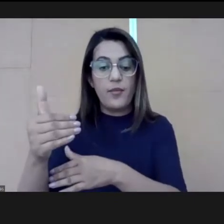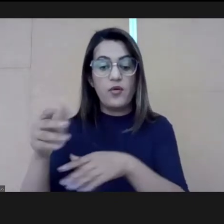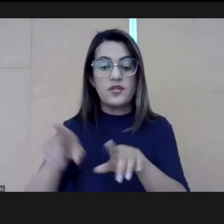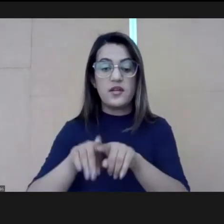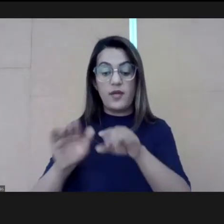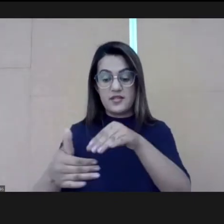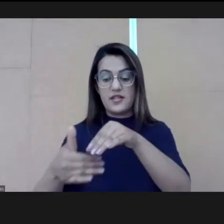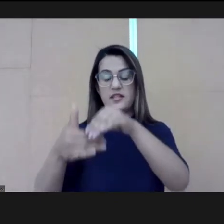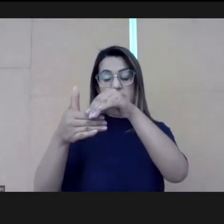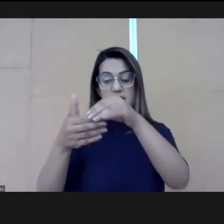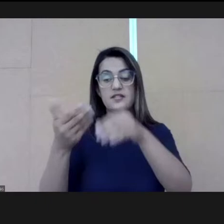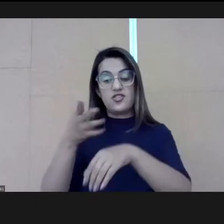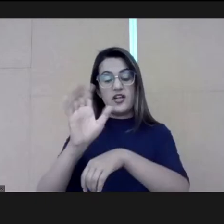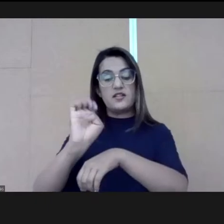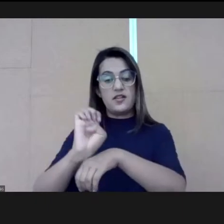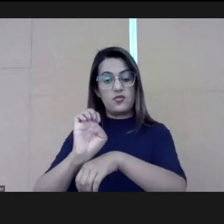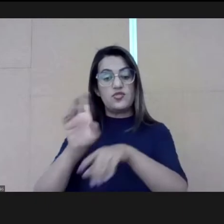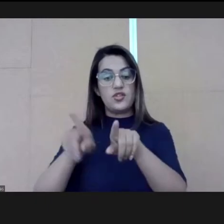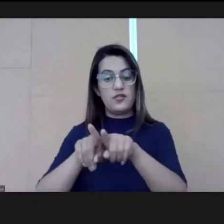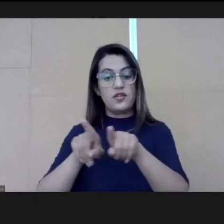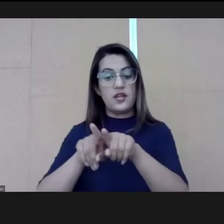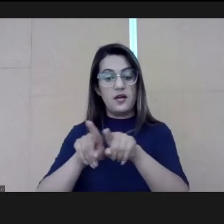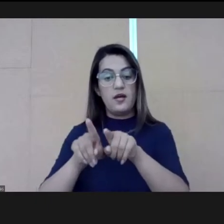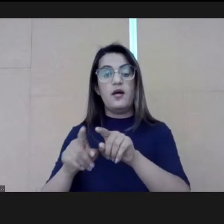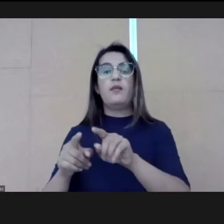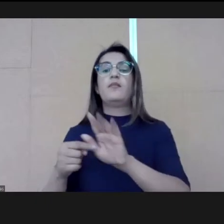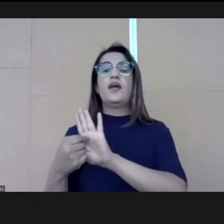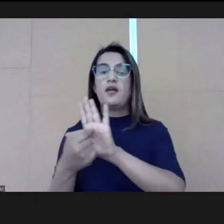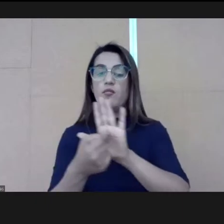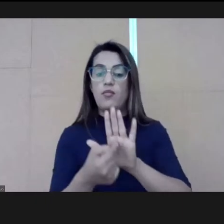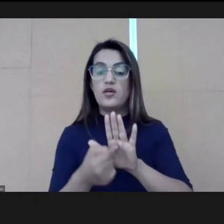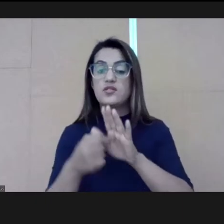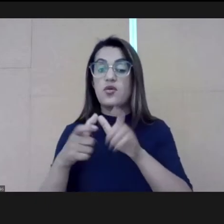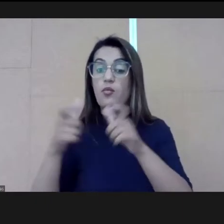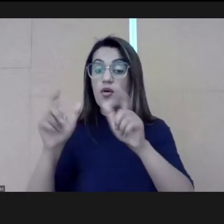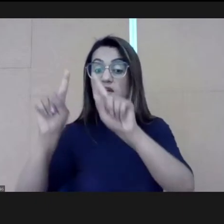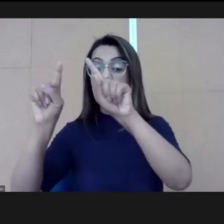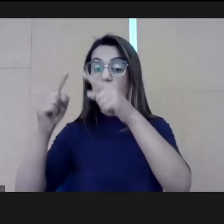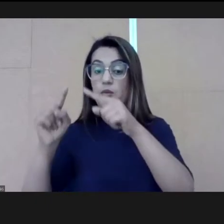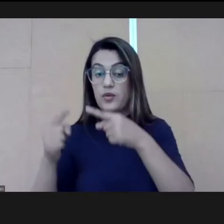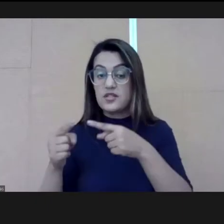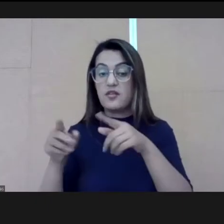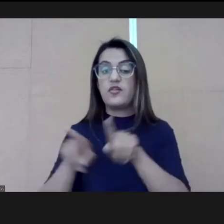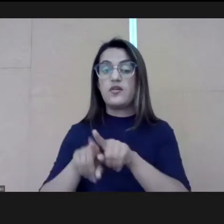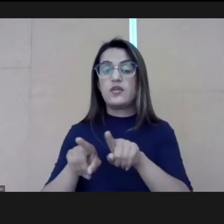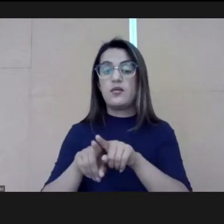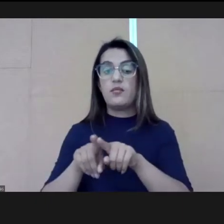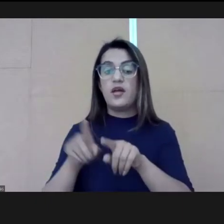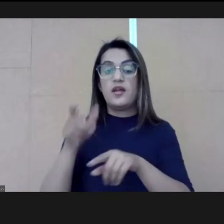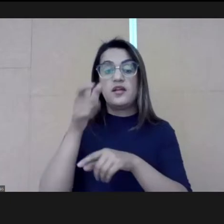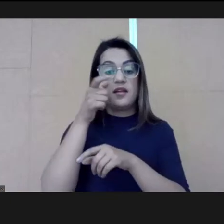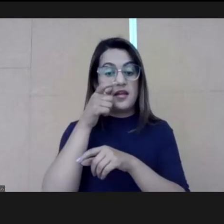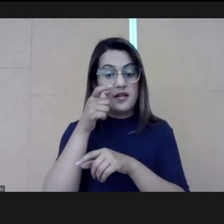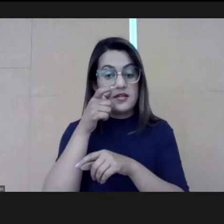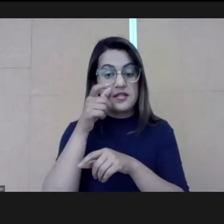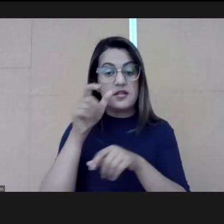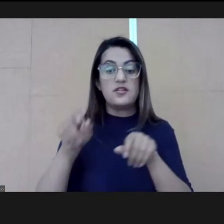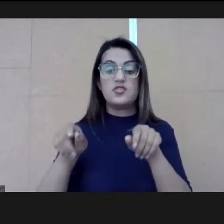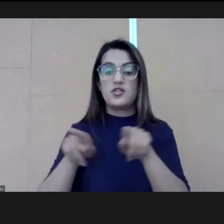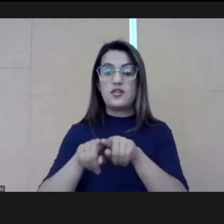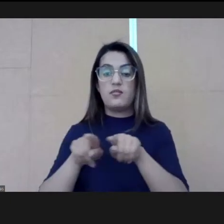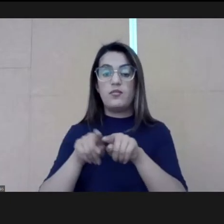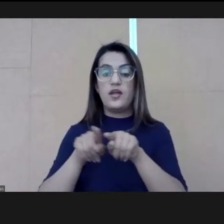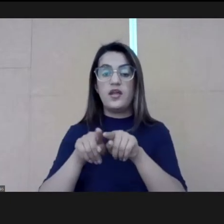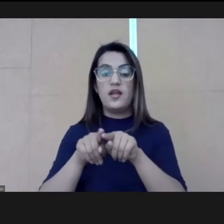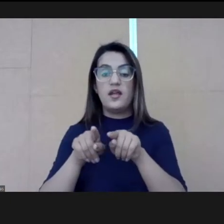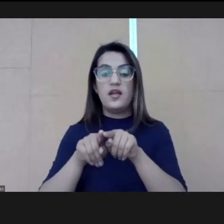specific to them. High executives also have this challenge. It is very interesting